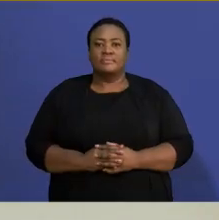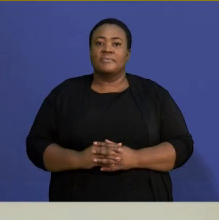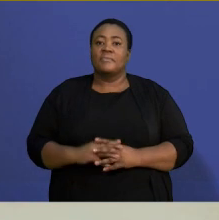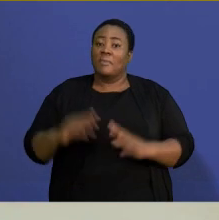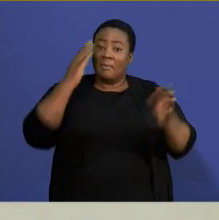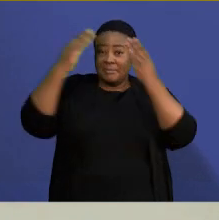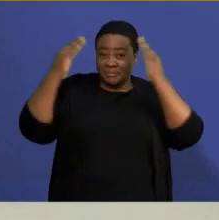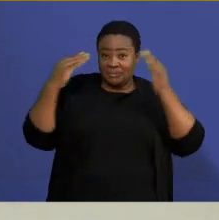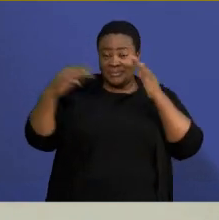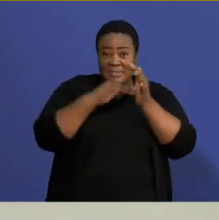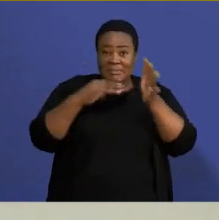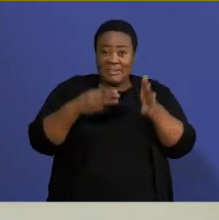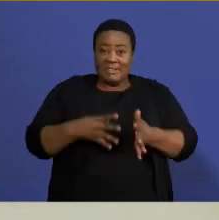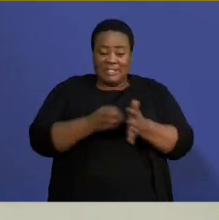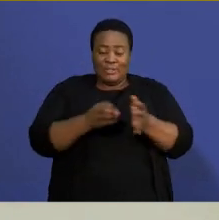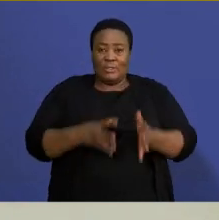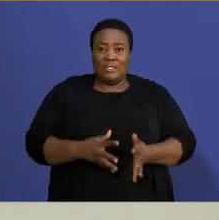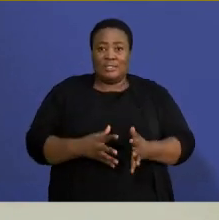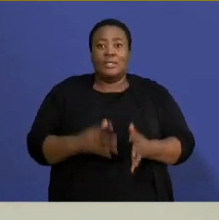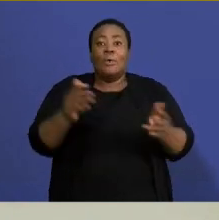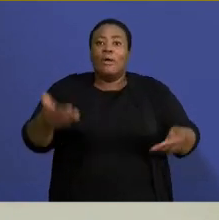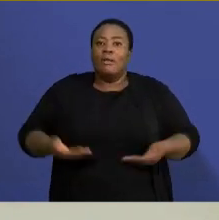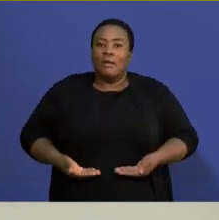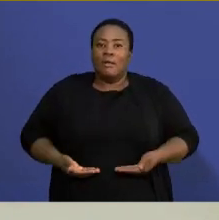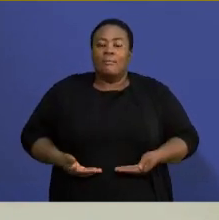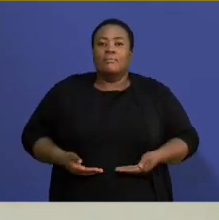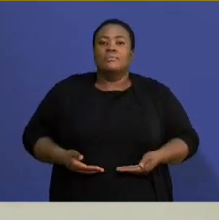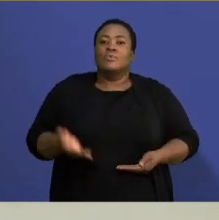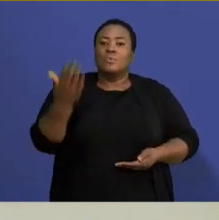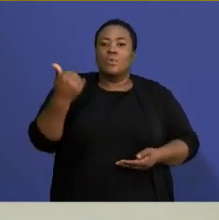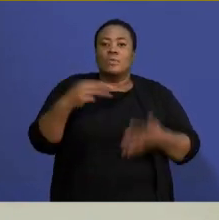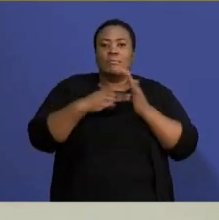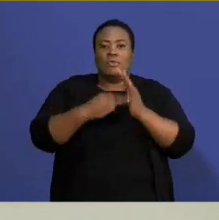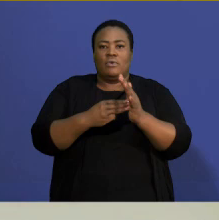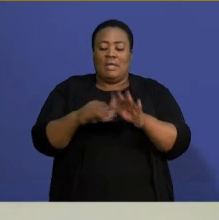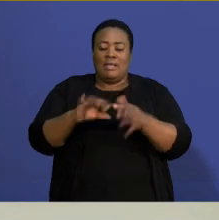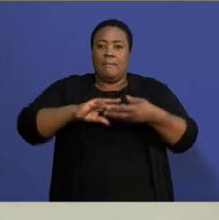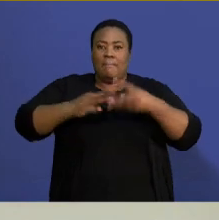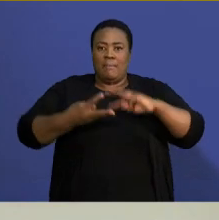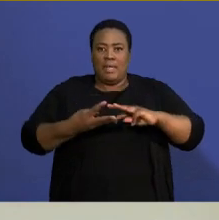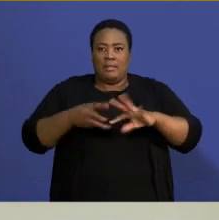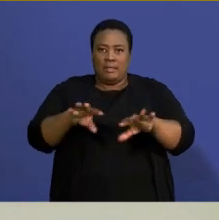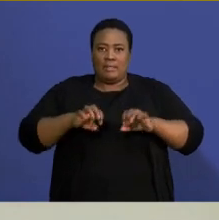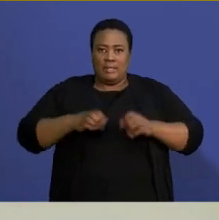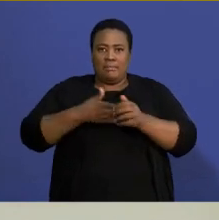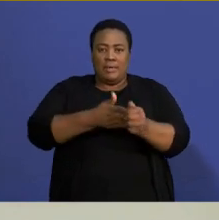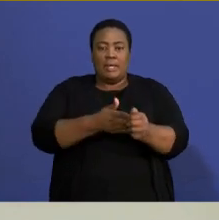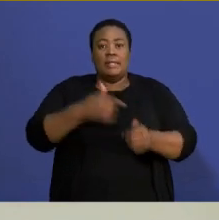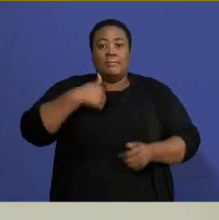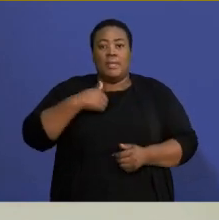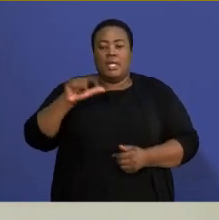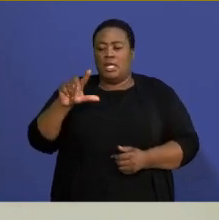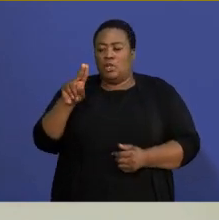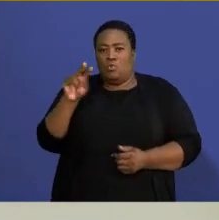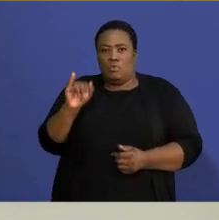What's up, Matrix? Welcome to the Wazimatrix Math Exam Guide. My name is Luni and I'll be assisting you to get